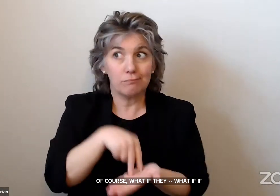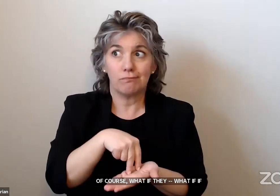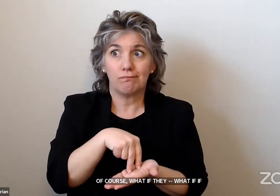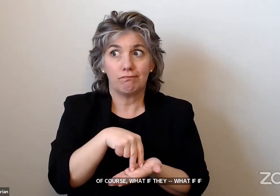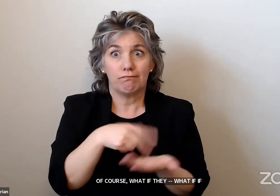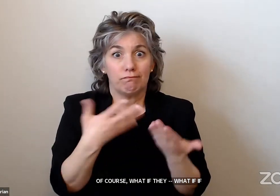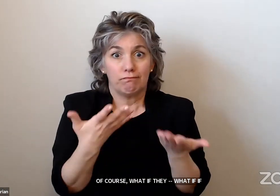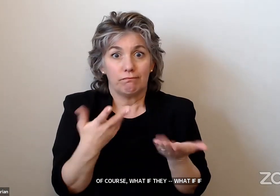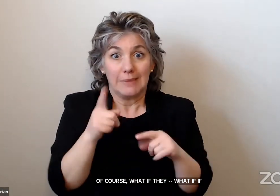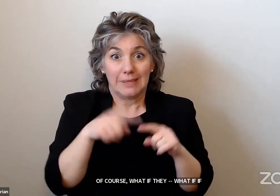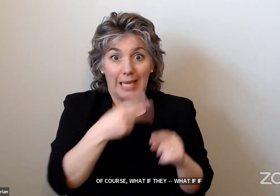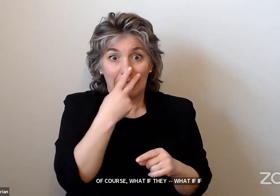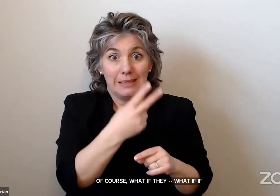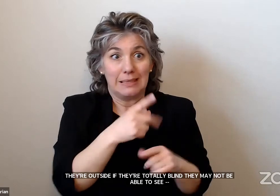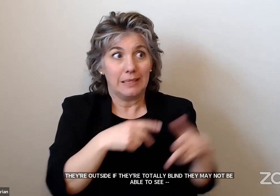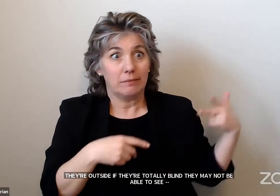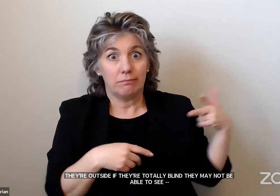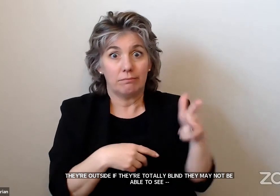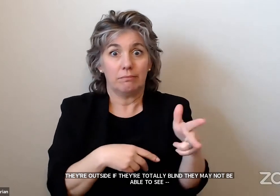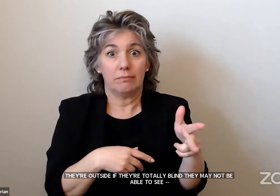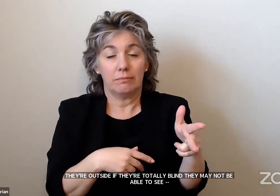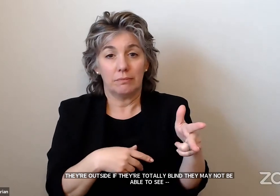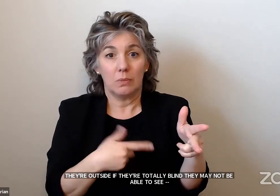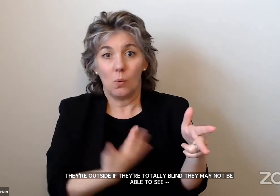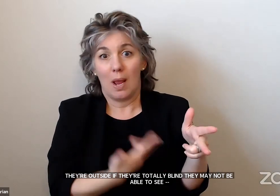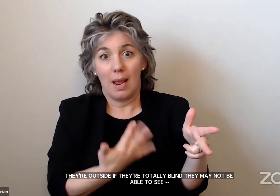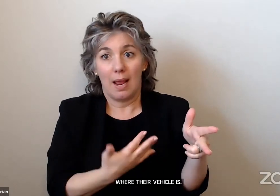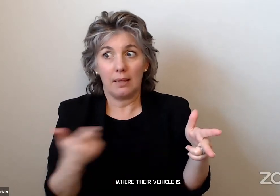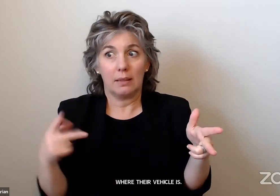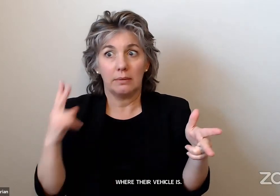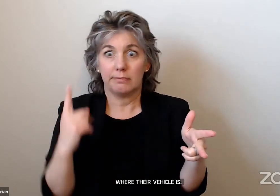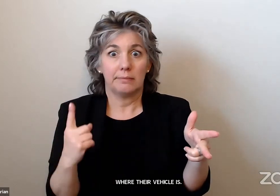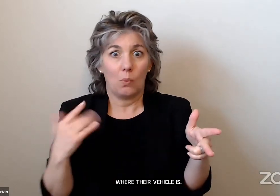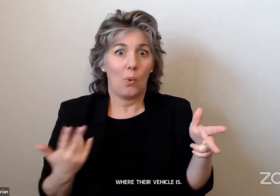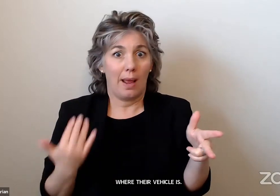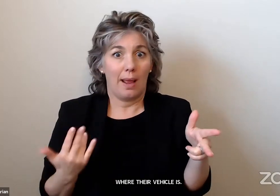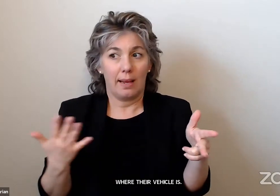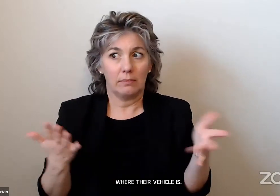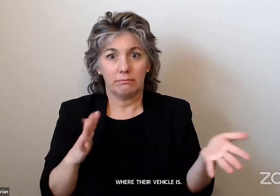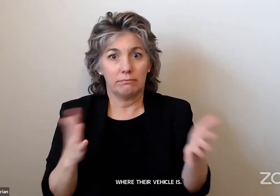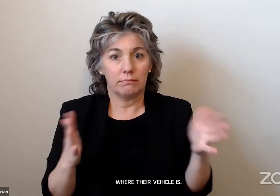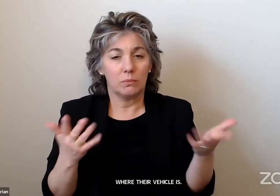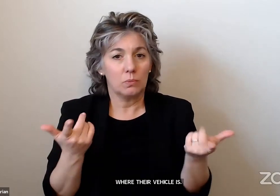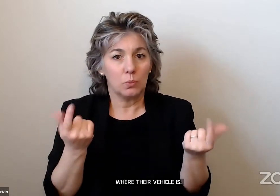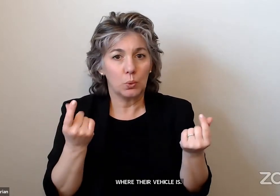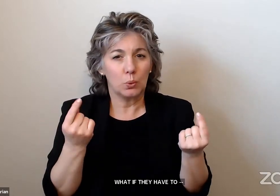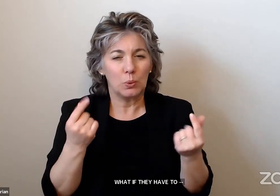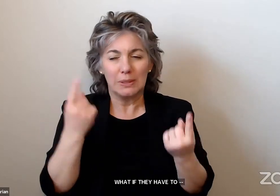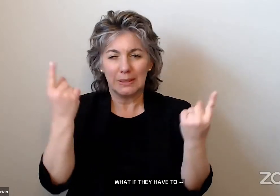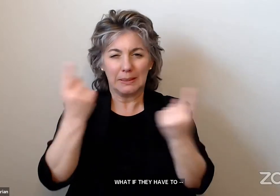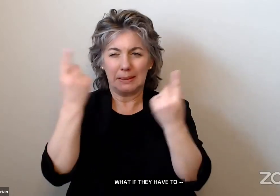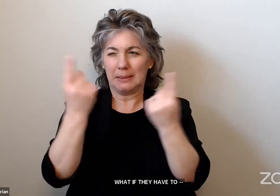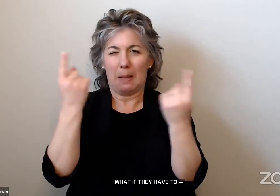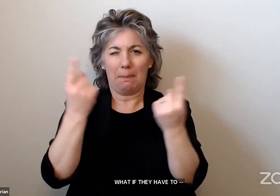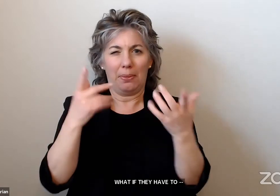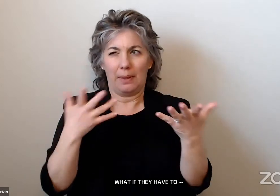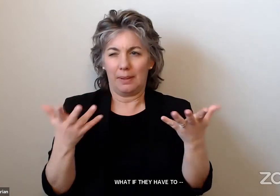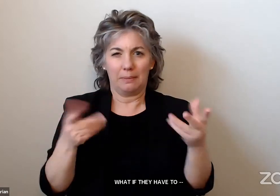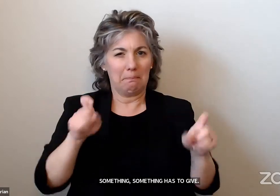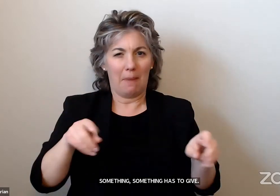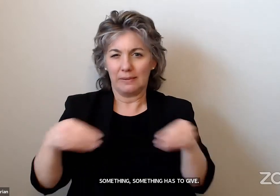able to see where their vehicle is. Receive the question. What if they have to – something has to give.